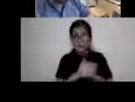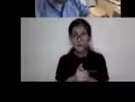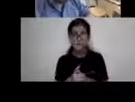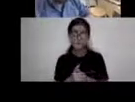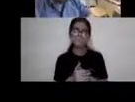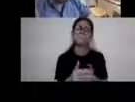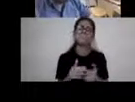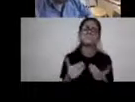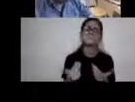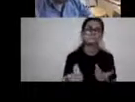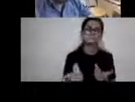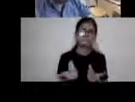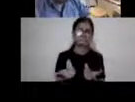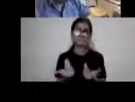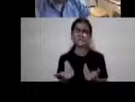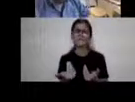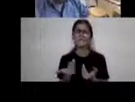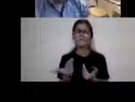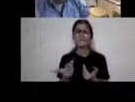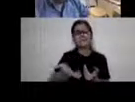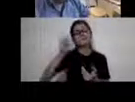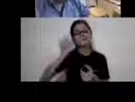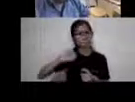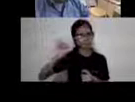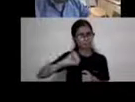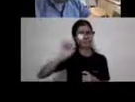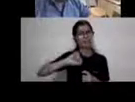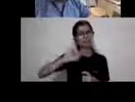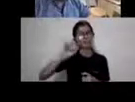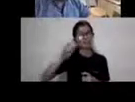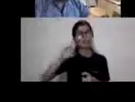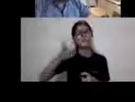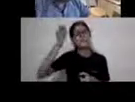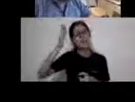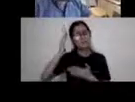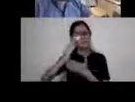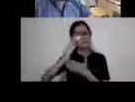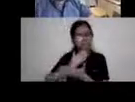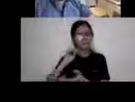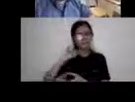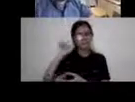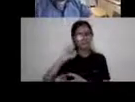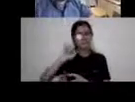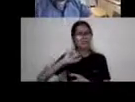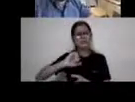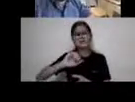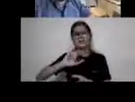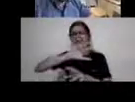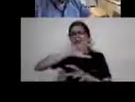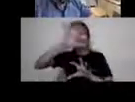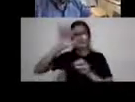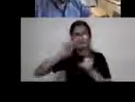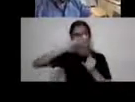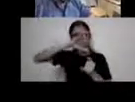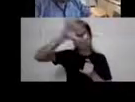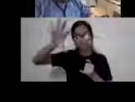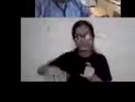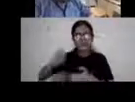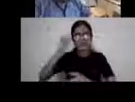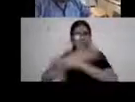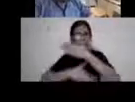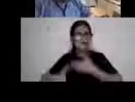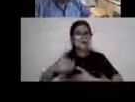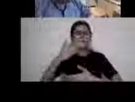there was an activist movement in the United States of people with disabilities. And